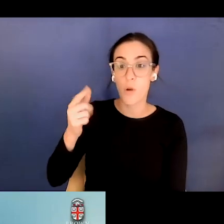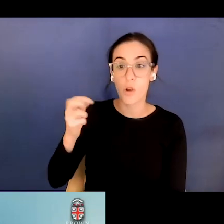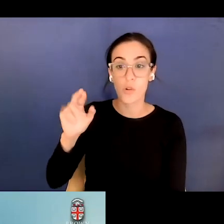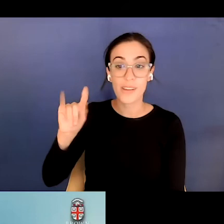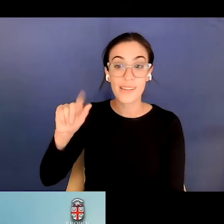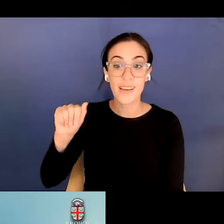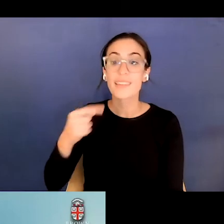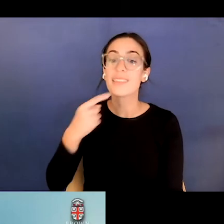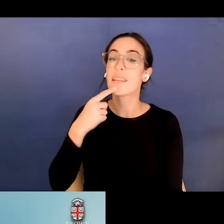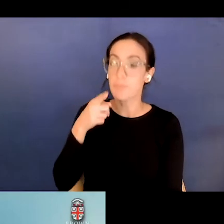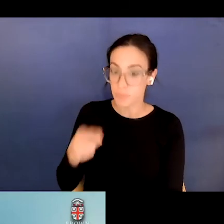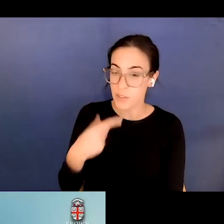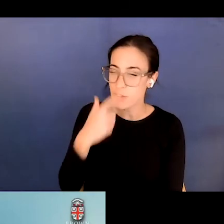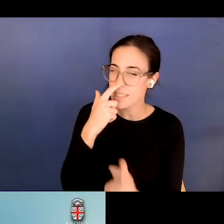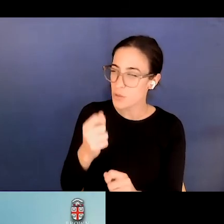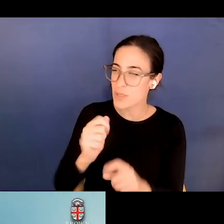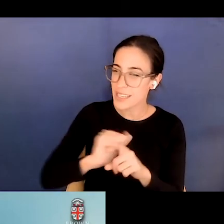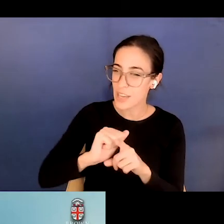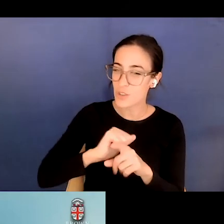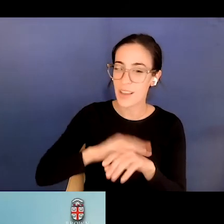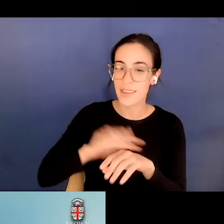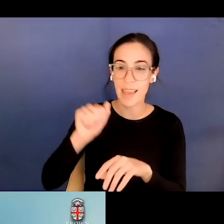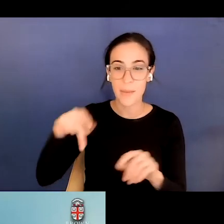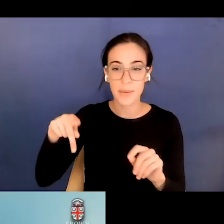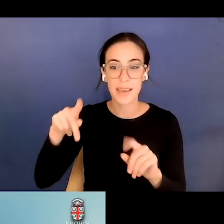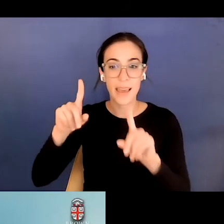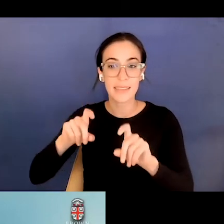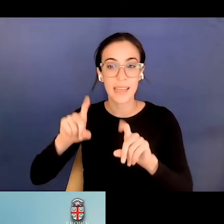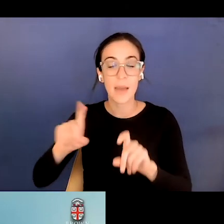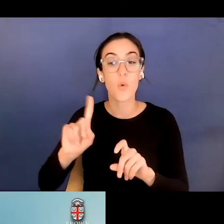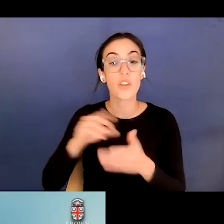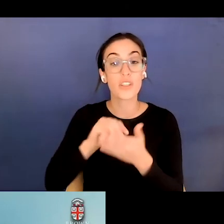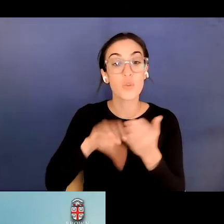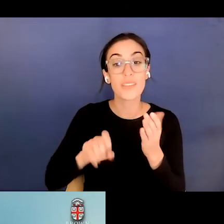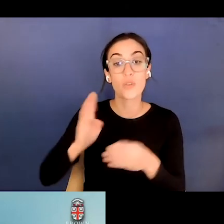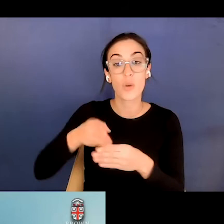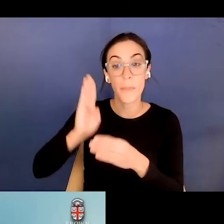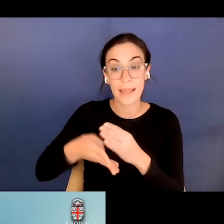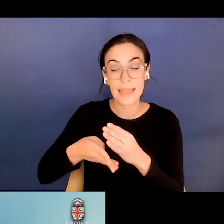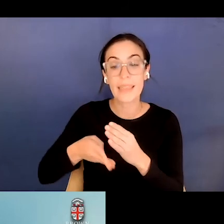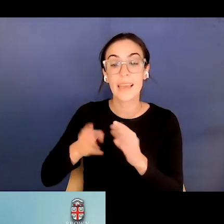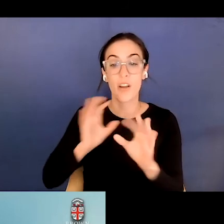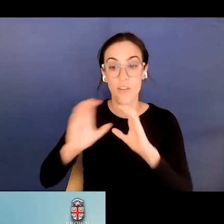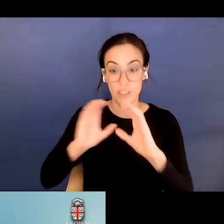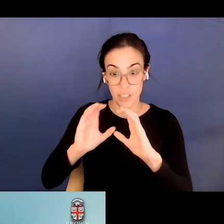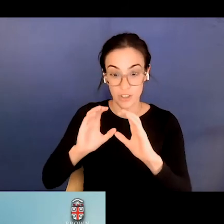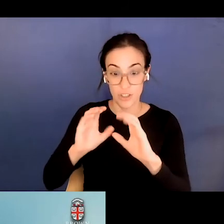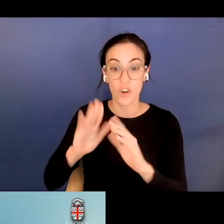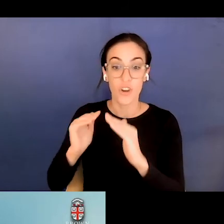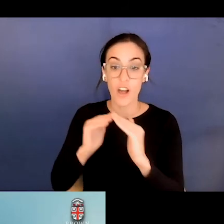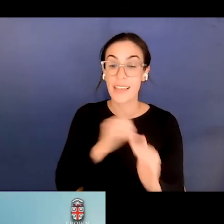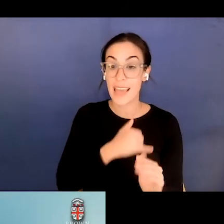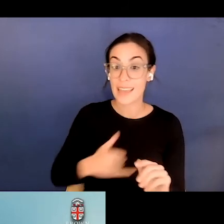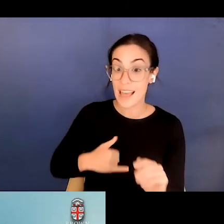interesting exercise in the AP exam that has students complete conversations. Her colleague at Yale, Lord Sabe prepared an excellent audio